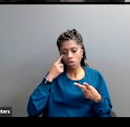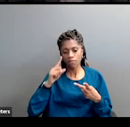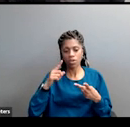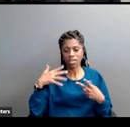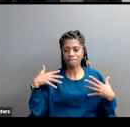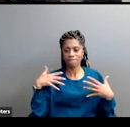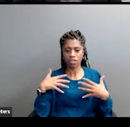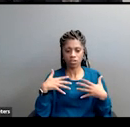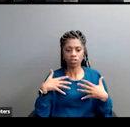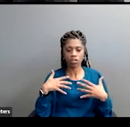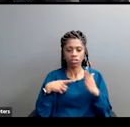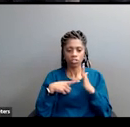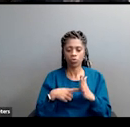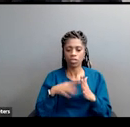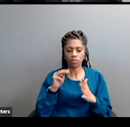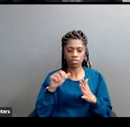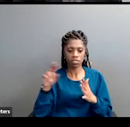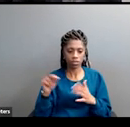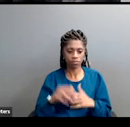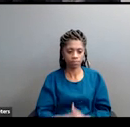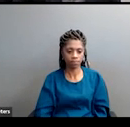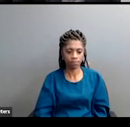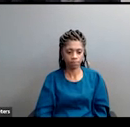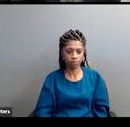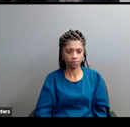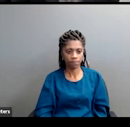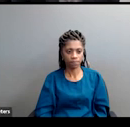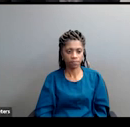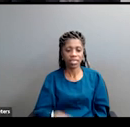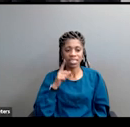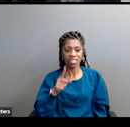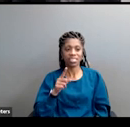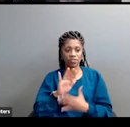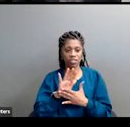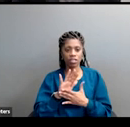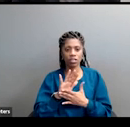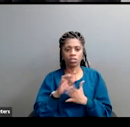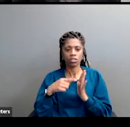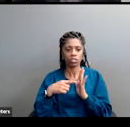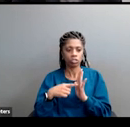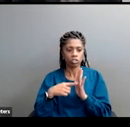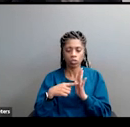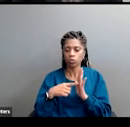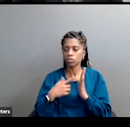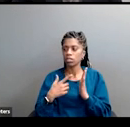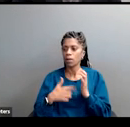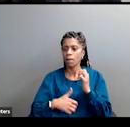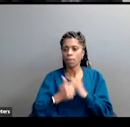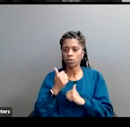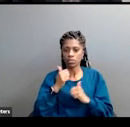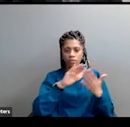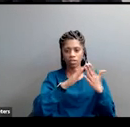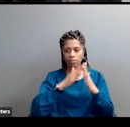last video. I want to show you a video that takes seriously the idea that most of our communities are in